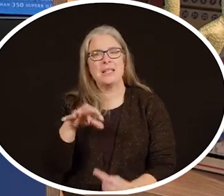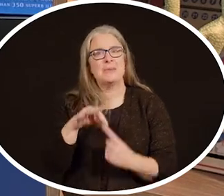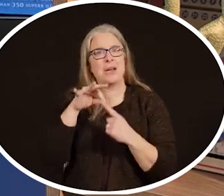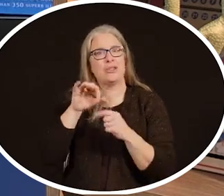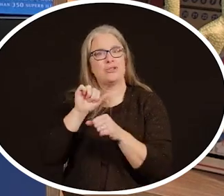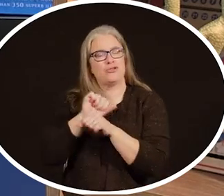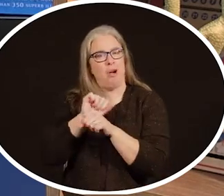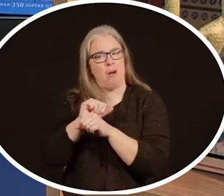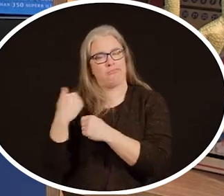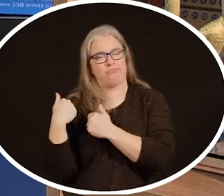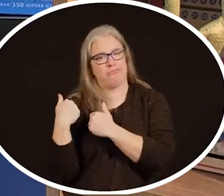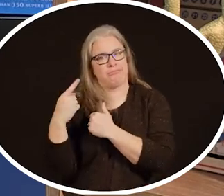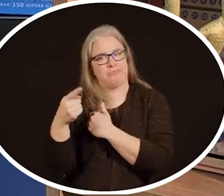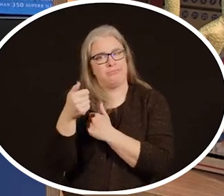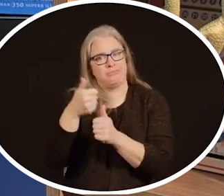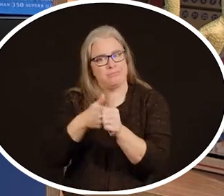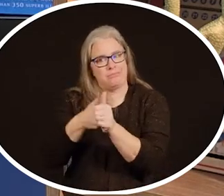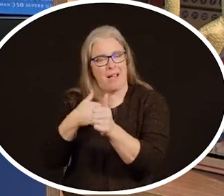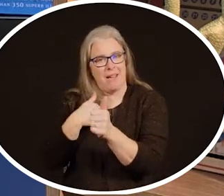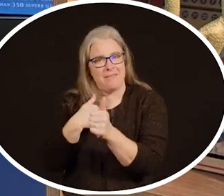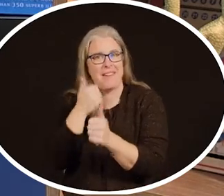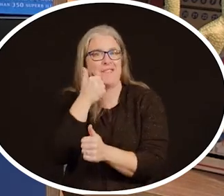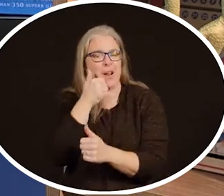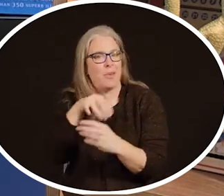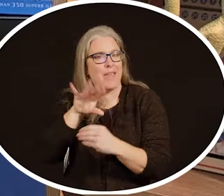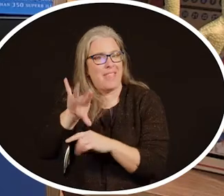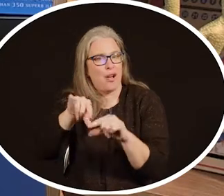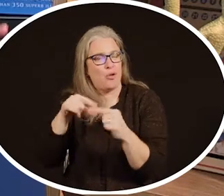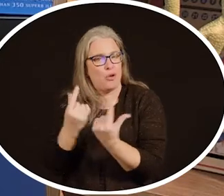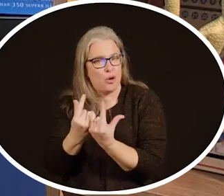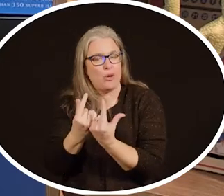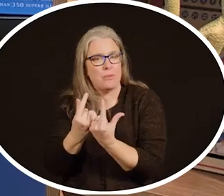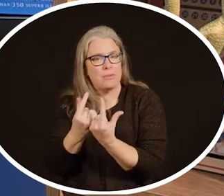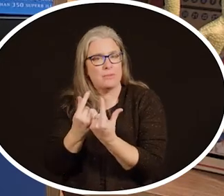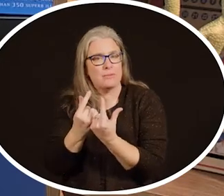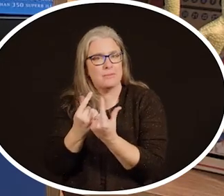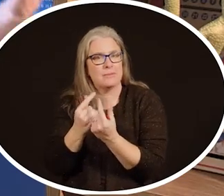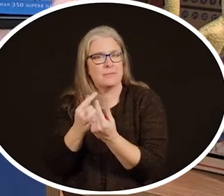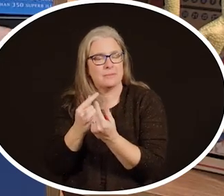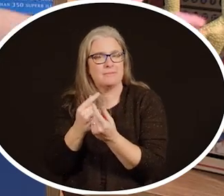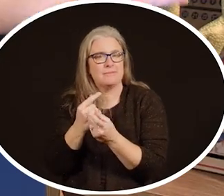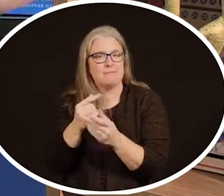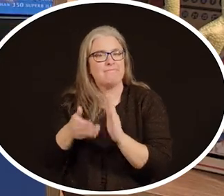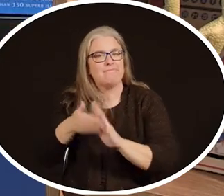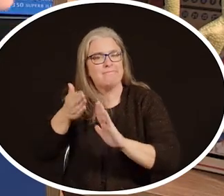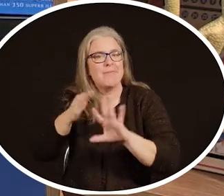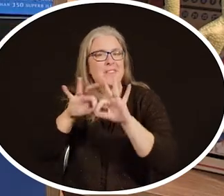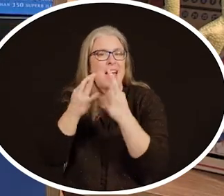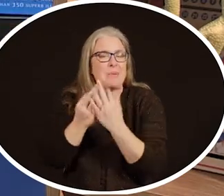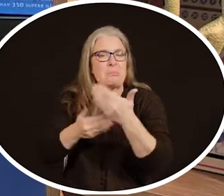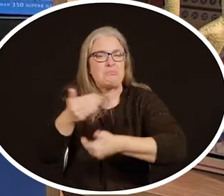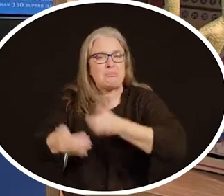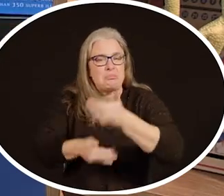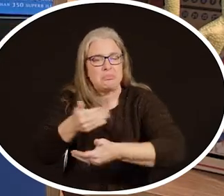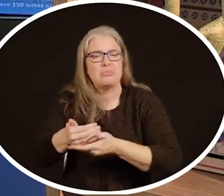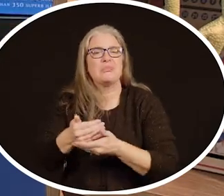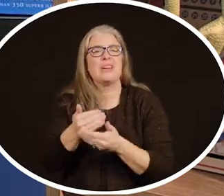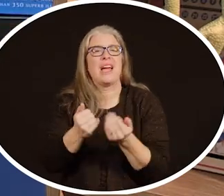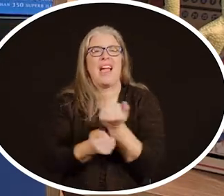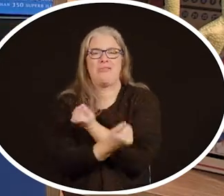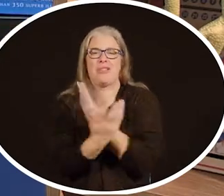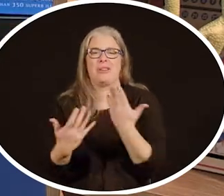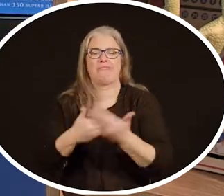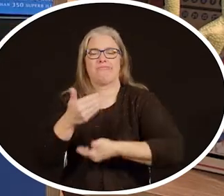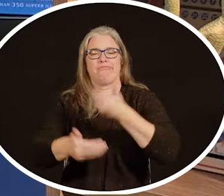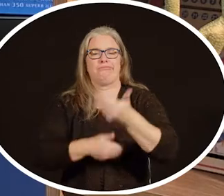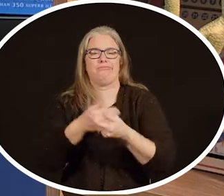jobs that they have every day within their group to keep their family running smoothly and keep everything